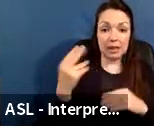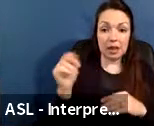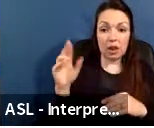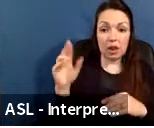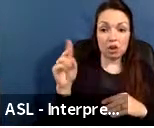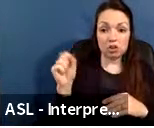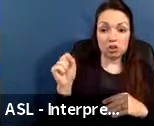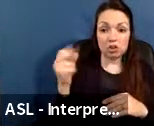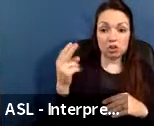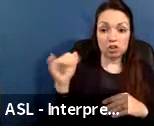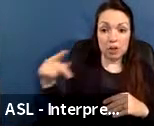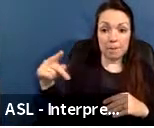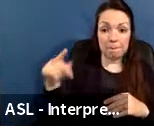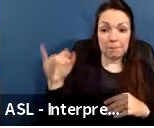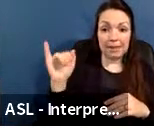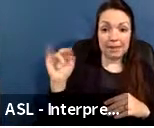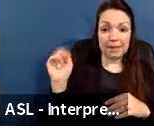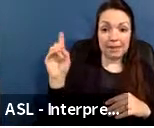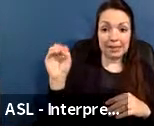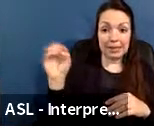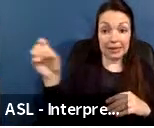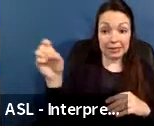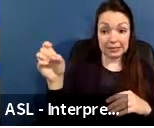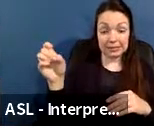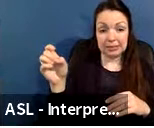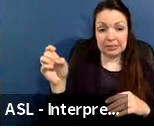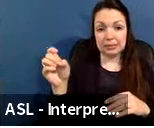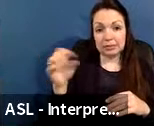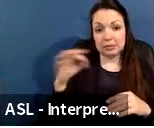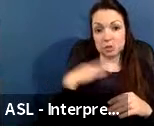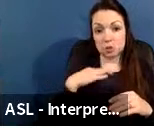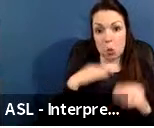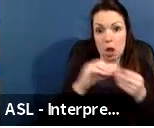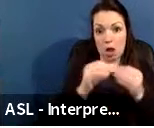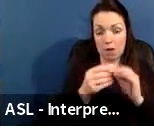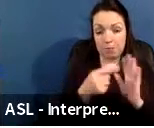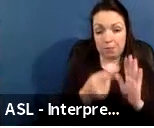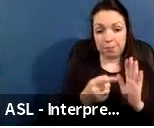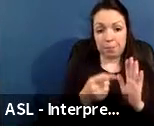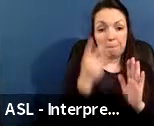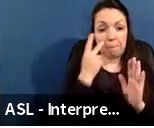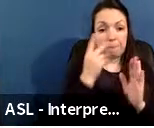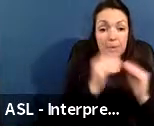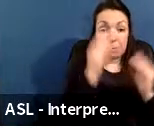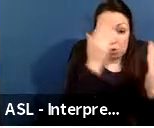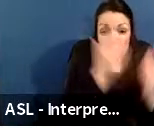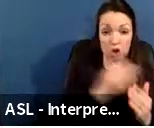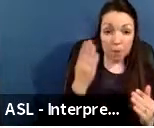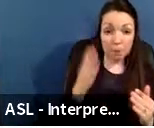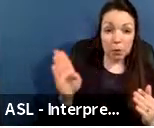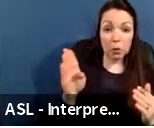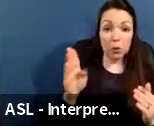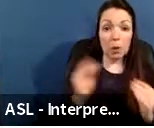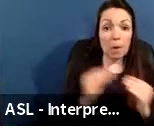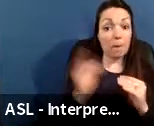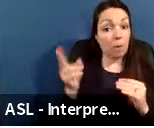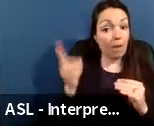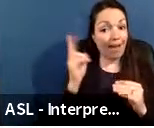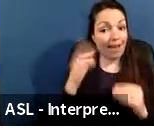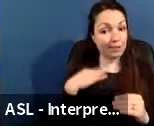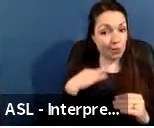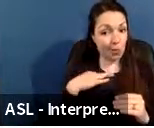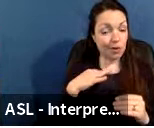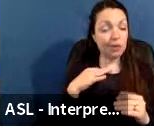So if you focus on the map on the right here, you'll see that the darker the blue or the higher the score, if you look at this,